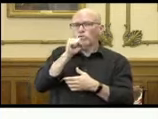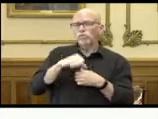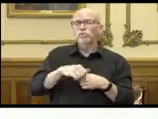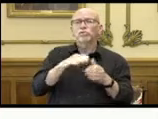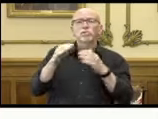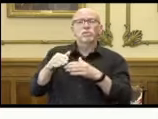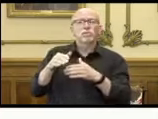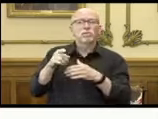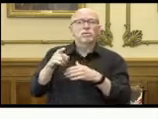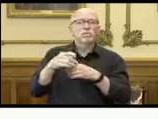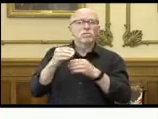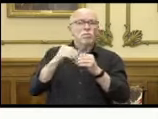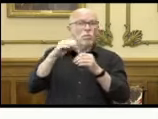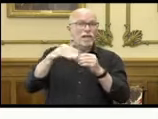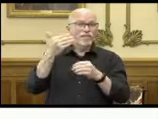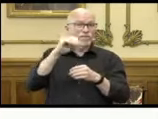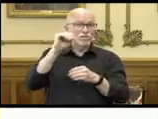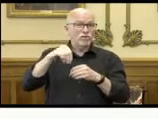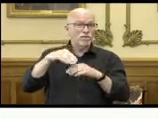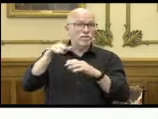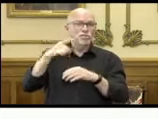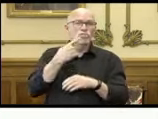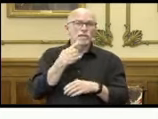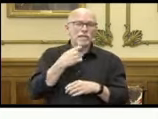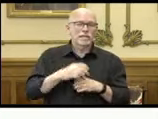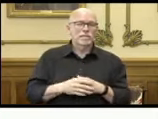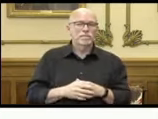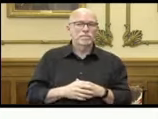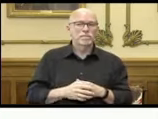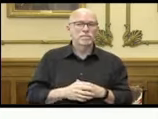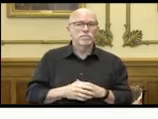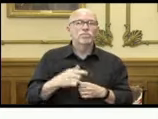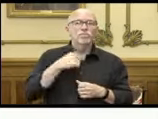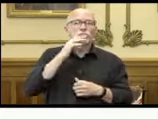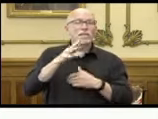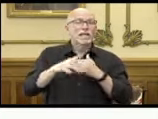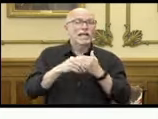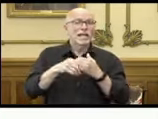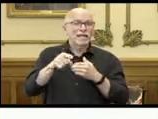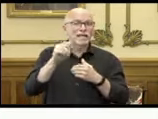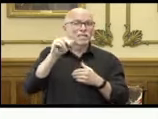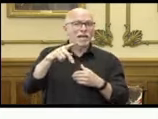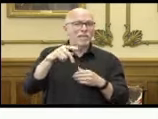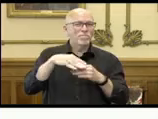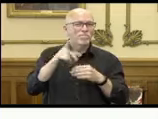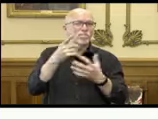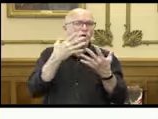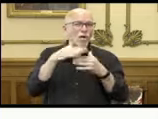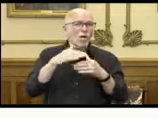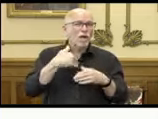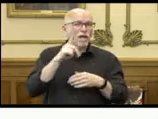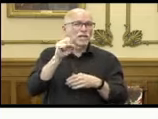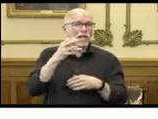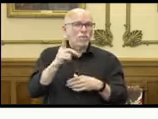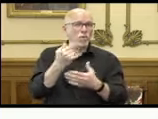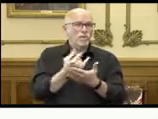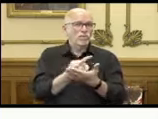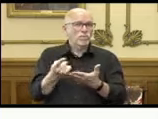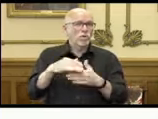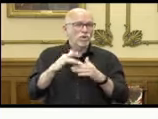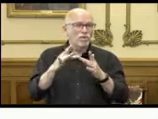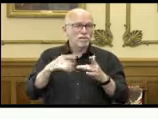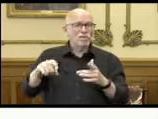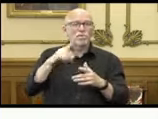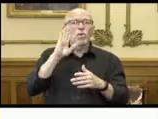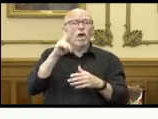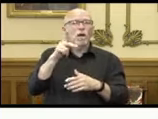And counties above 15% are in red. We will be adding these maps to our dashboard later this week and updating those daily so